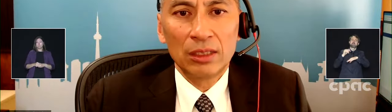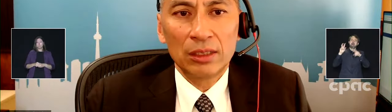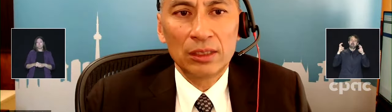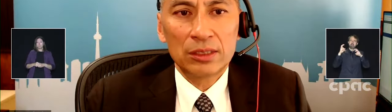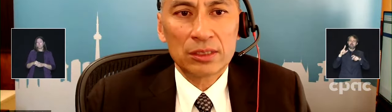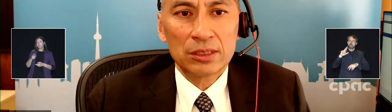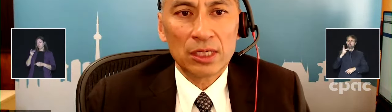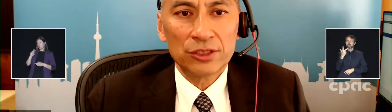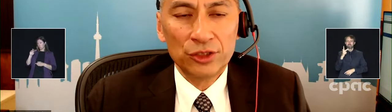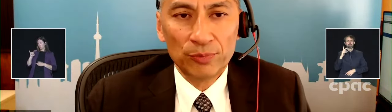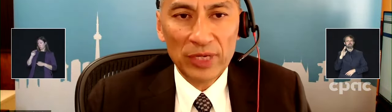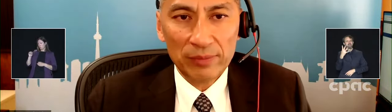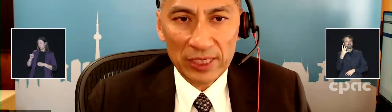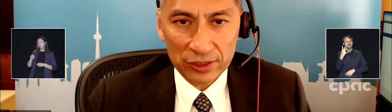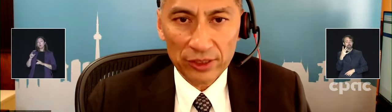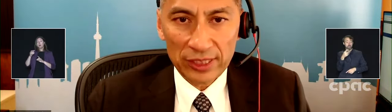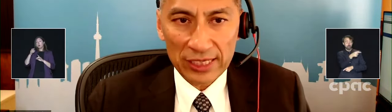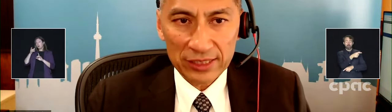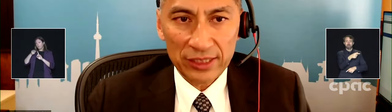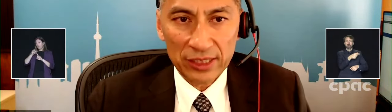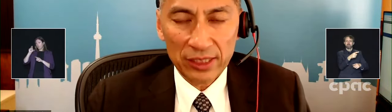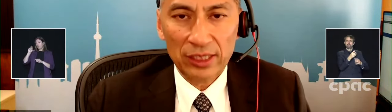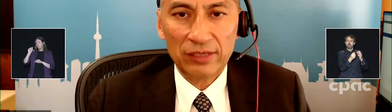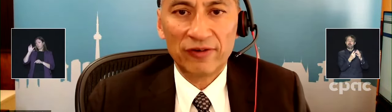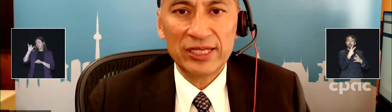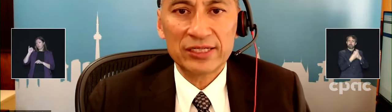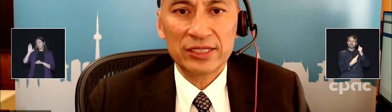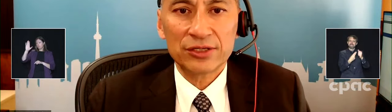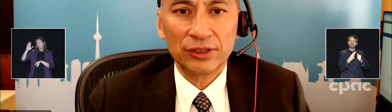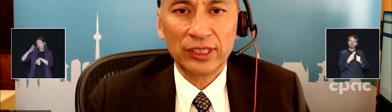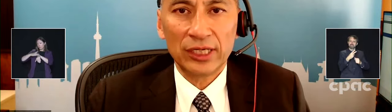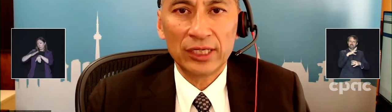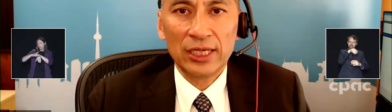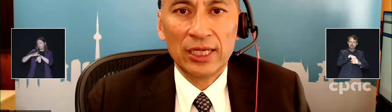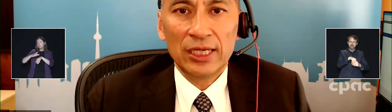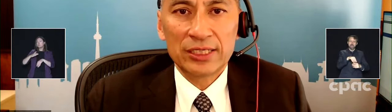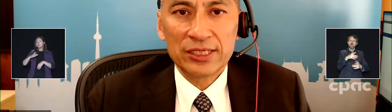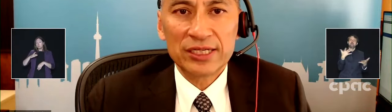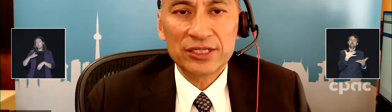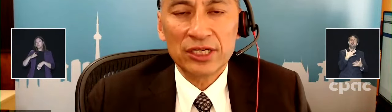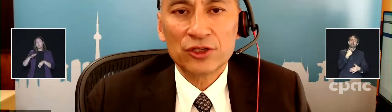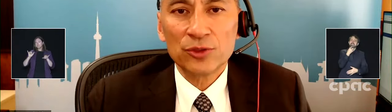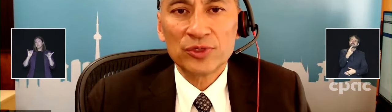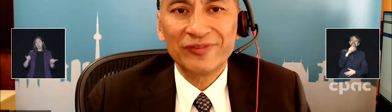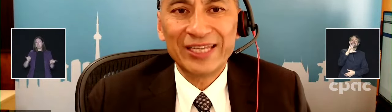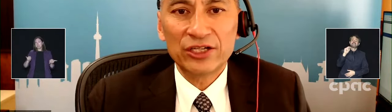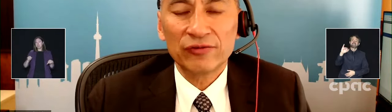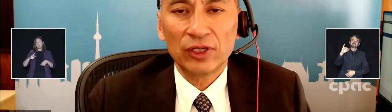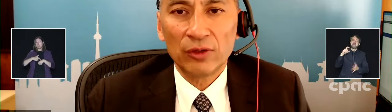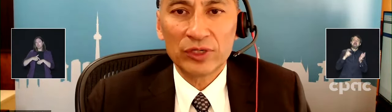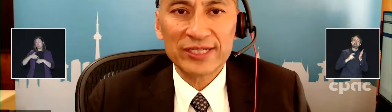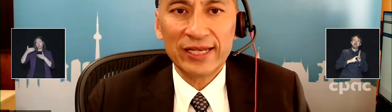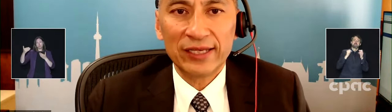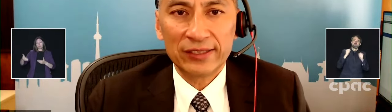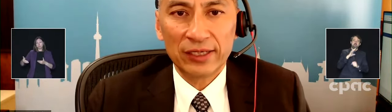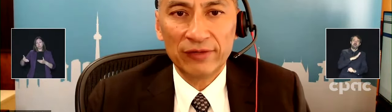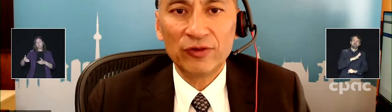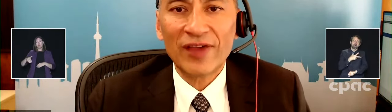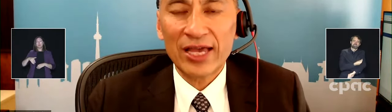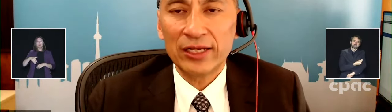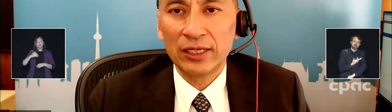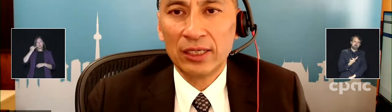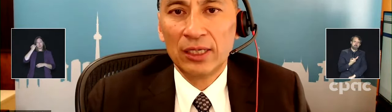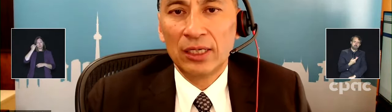It's, Dr. New, based on the NASI advice, certainly it's consistent in terms of the interval. We're saying that if you've had,